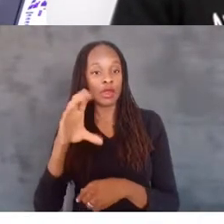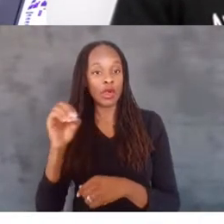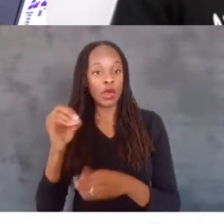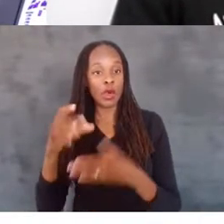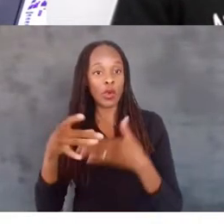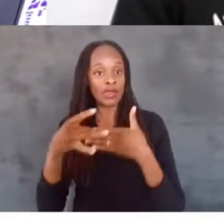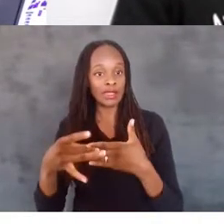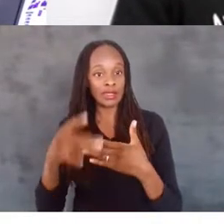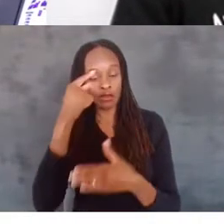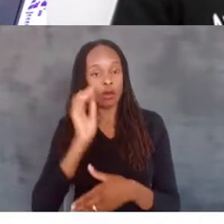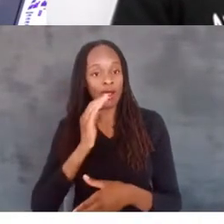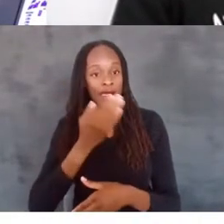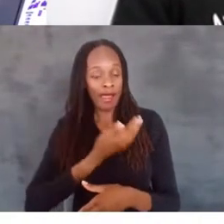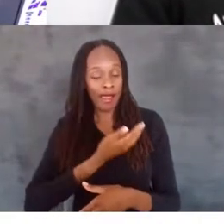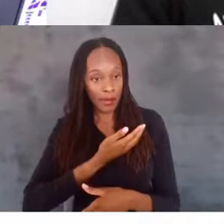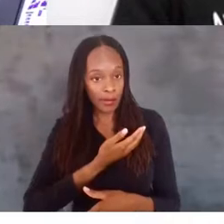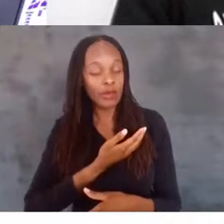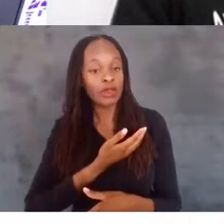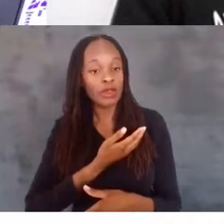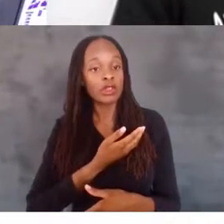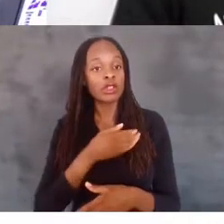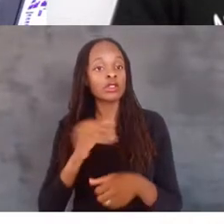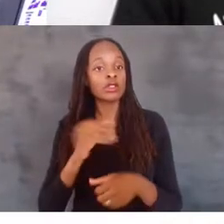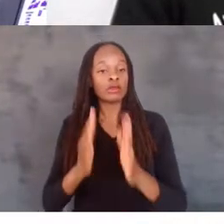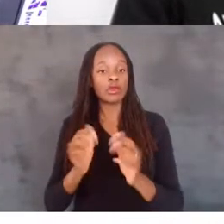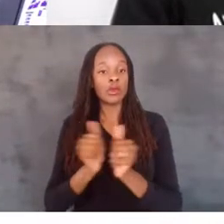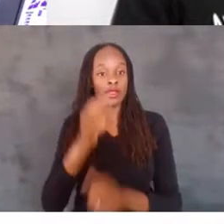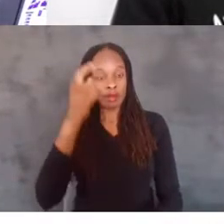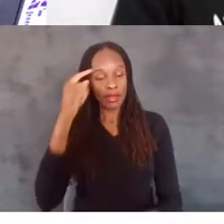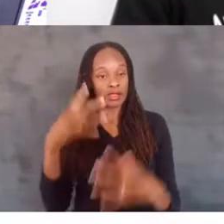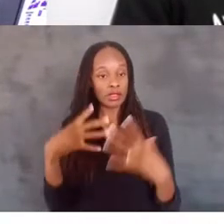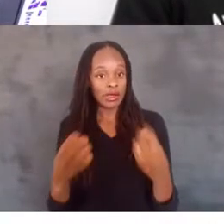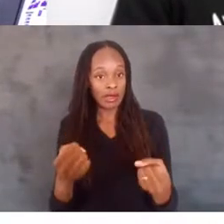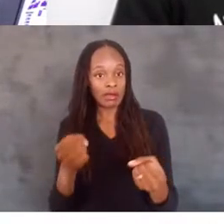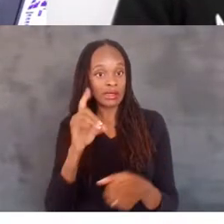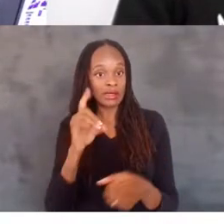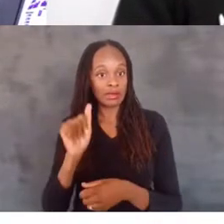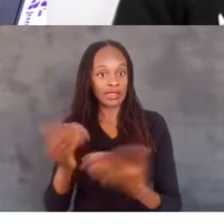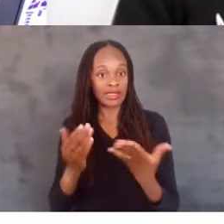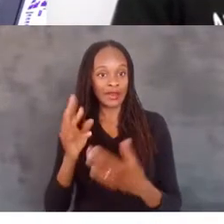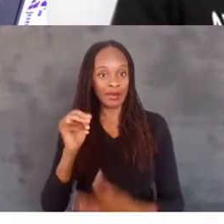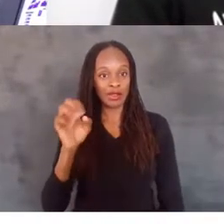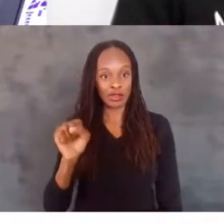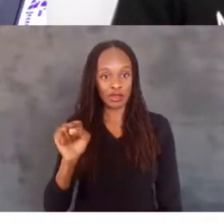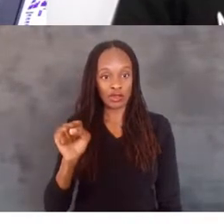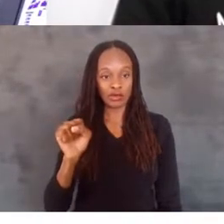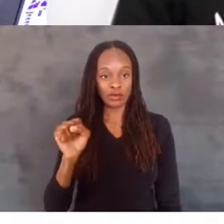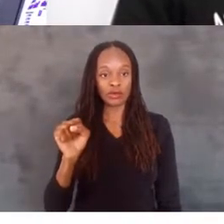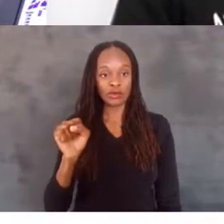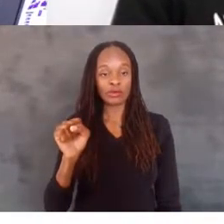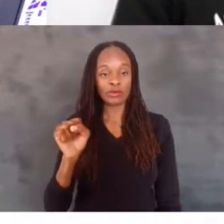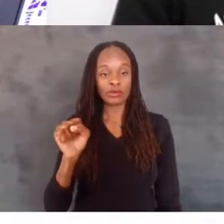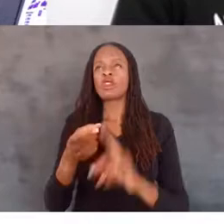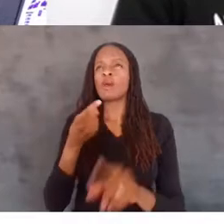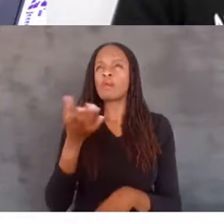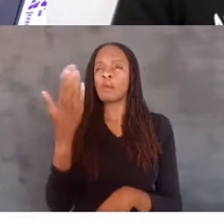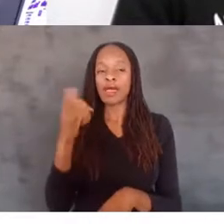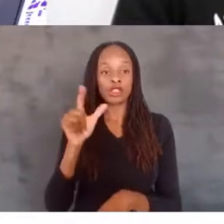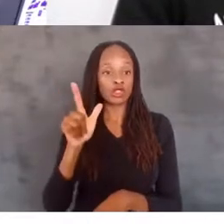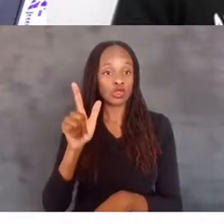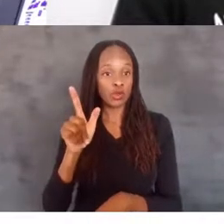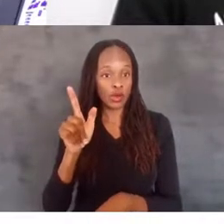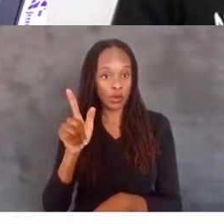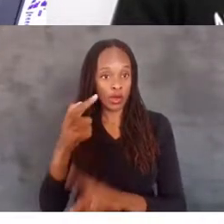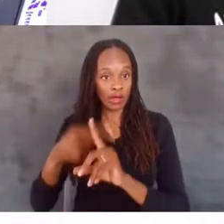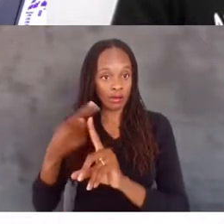employees with mental health disabilities here at Microsoft. And so, you know, over the last 21 months during the global